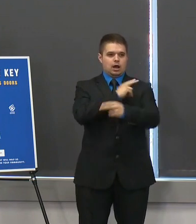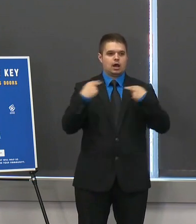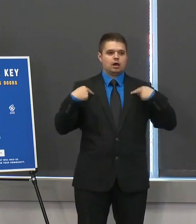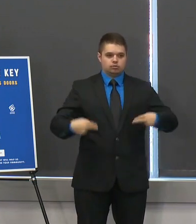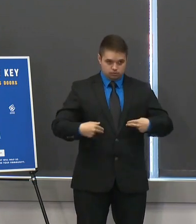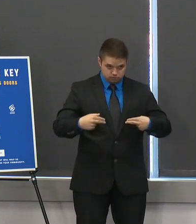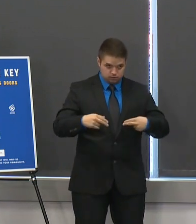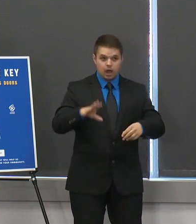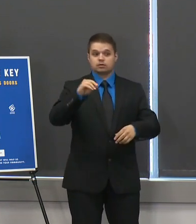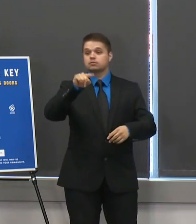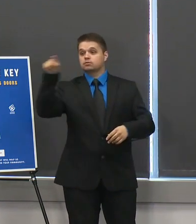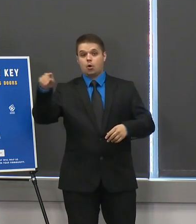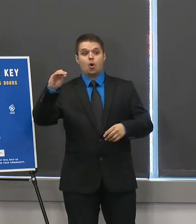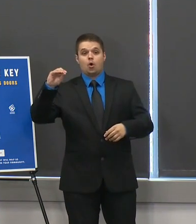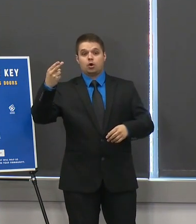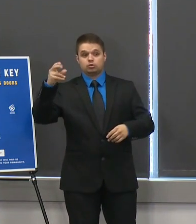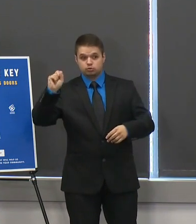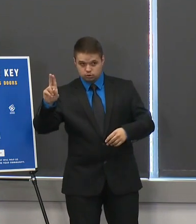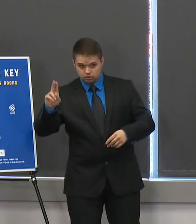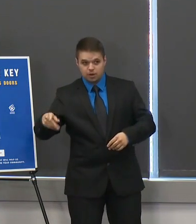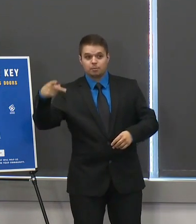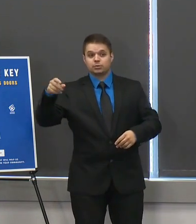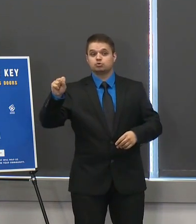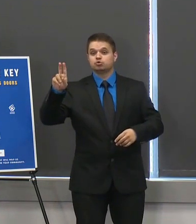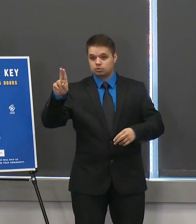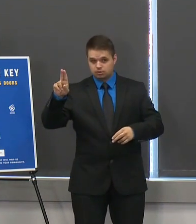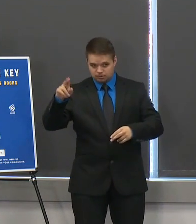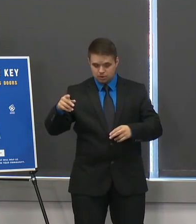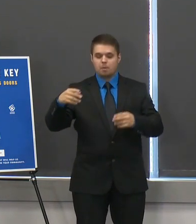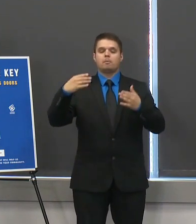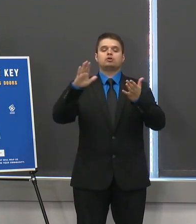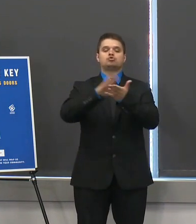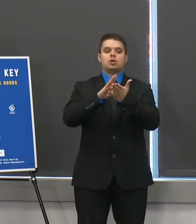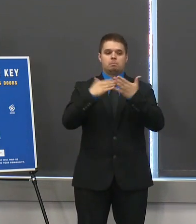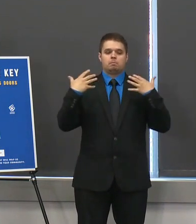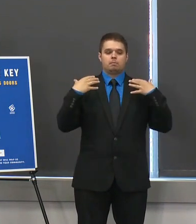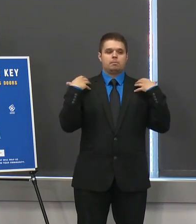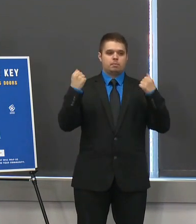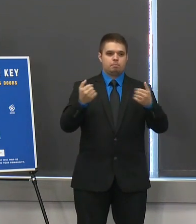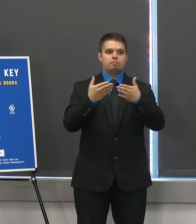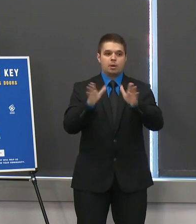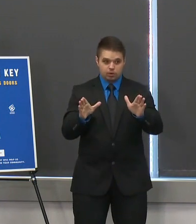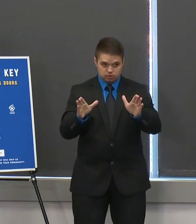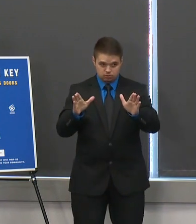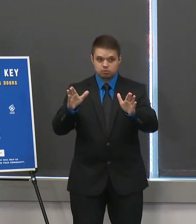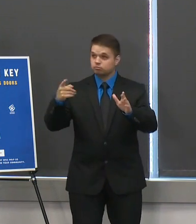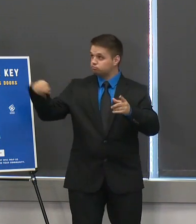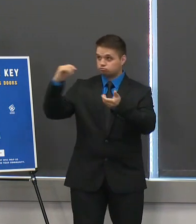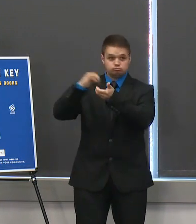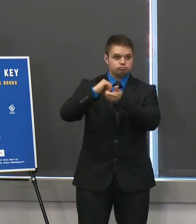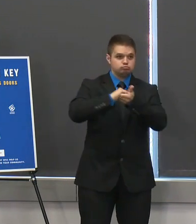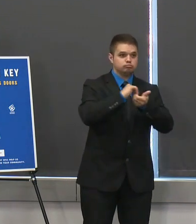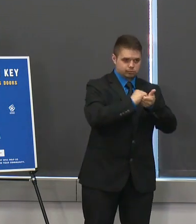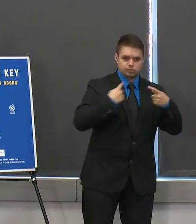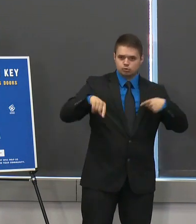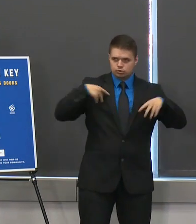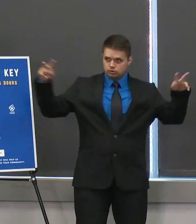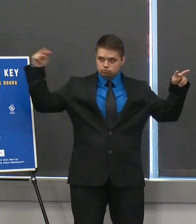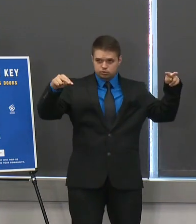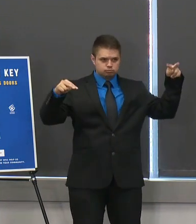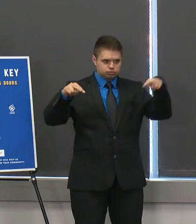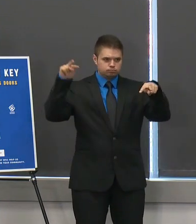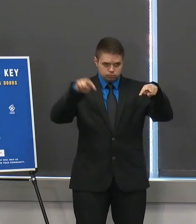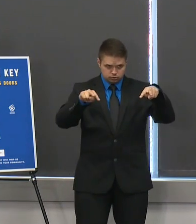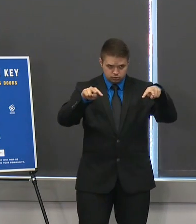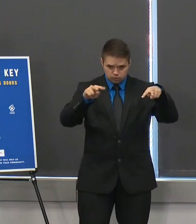plan to help get oregon back to our new normal while playing paying very close attention to the risk of future copic 19